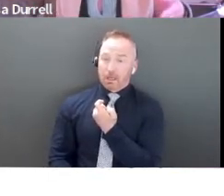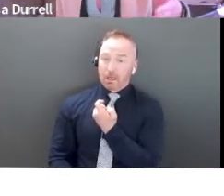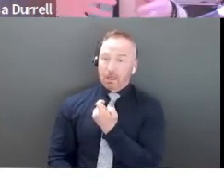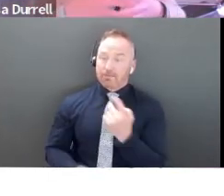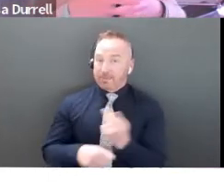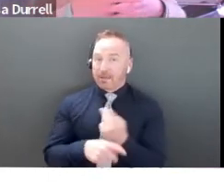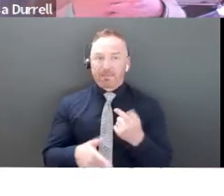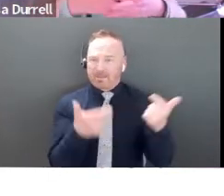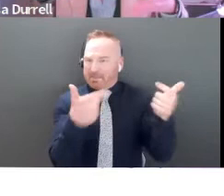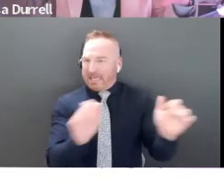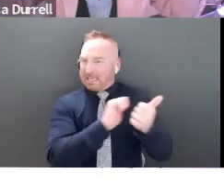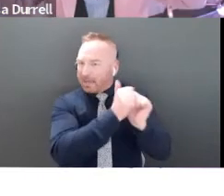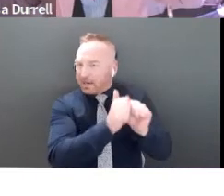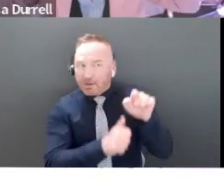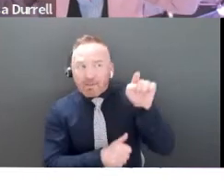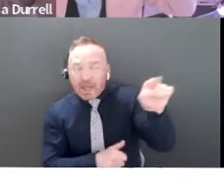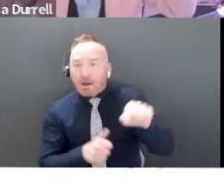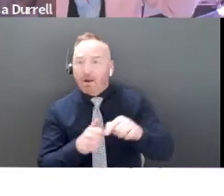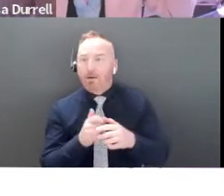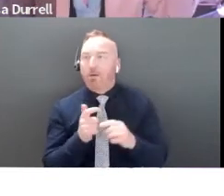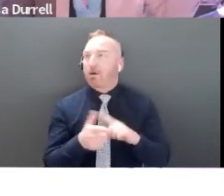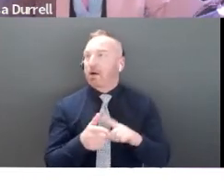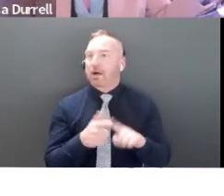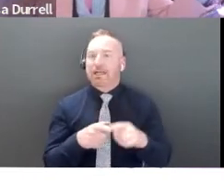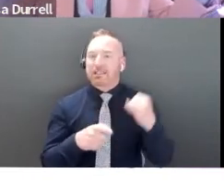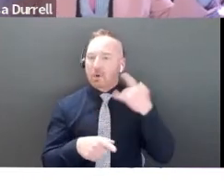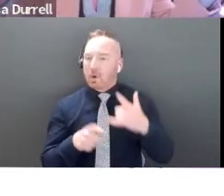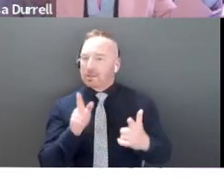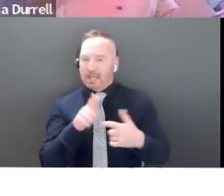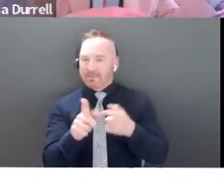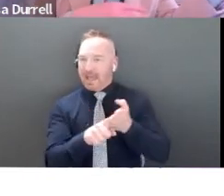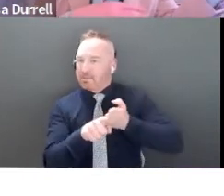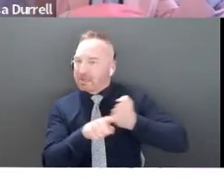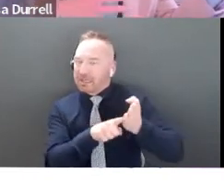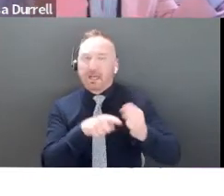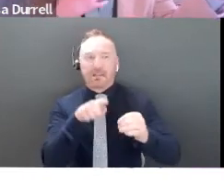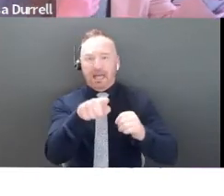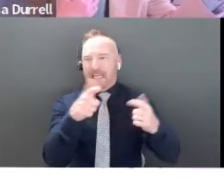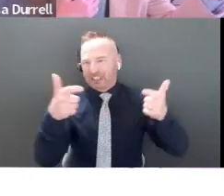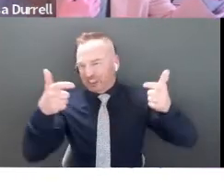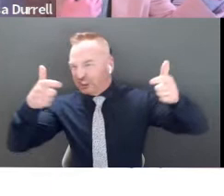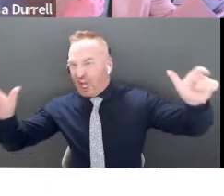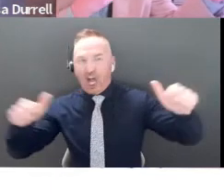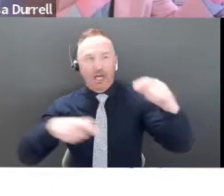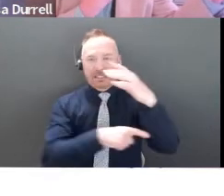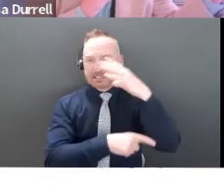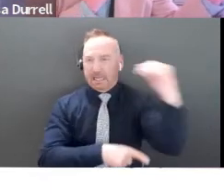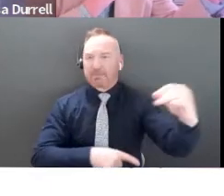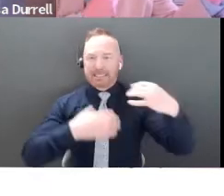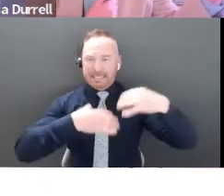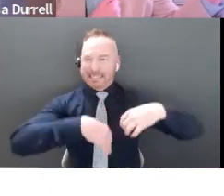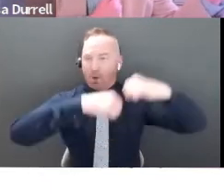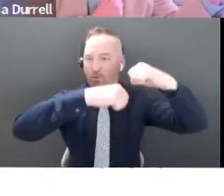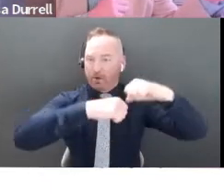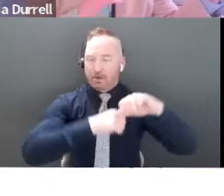a larger competitor? Is there, you know, the big, the big monster in your market that might want to acquire you as an angel? That means I'm going to get